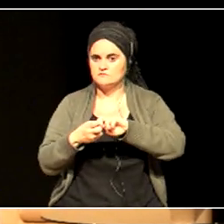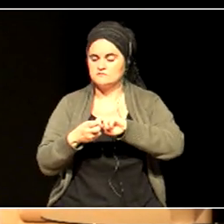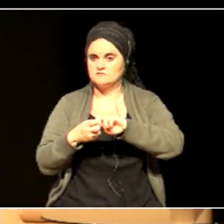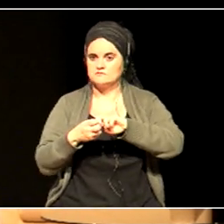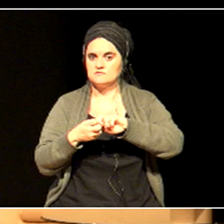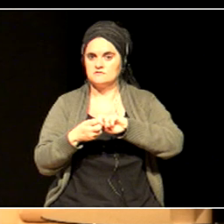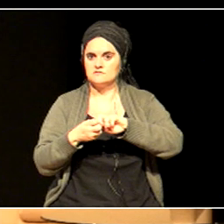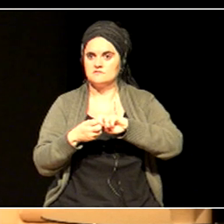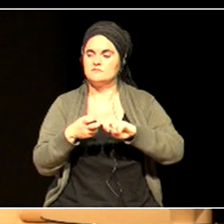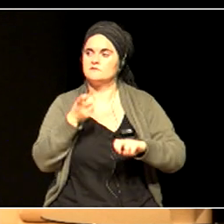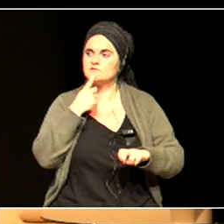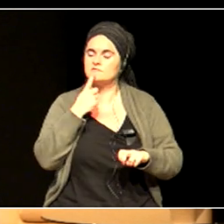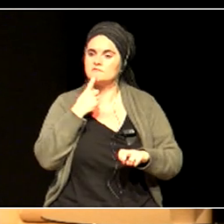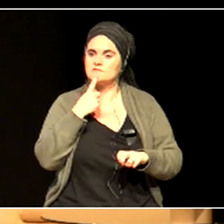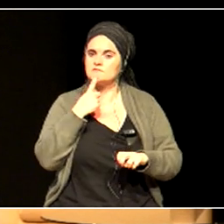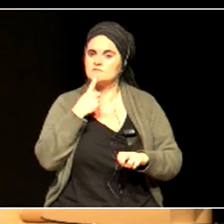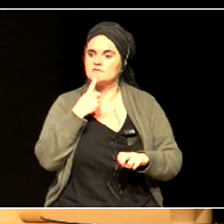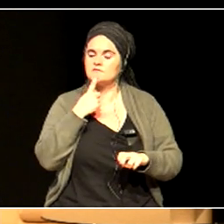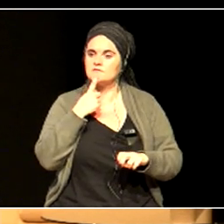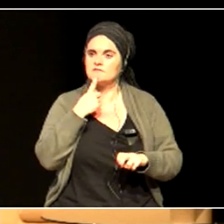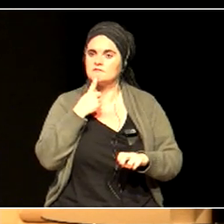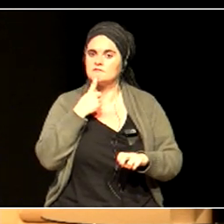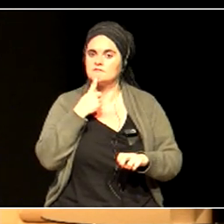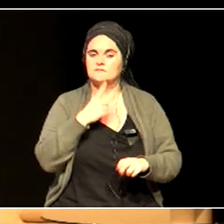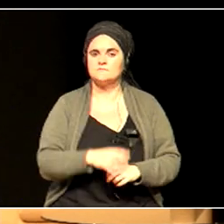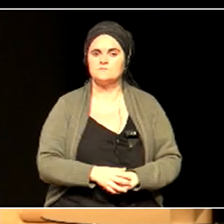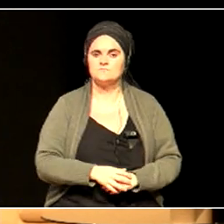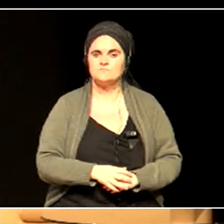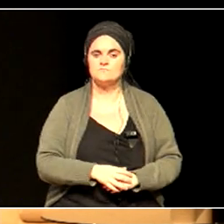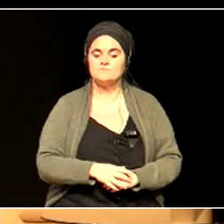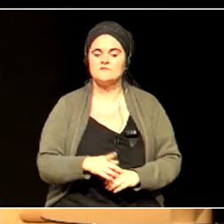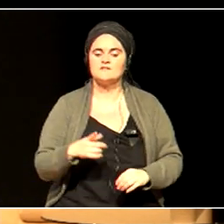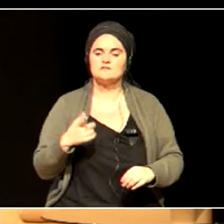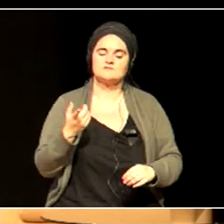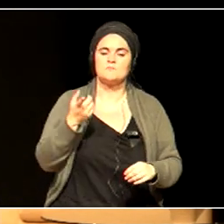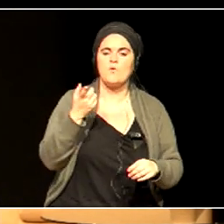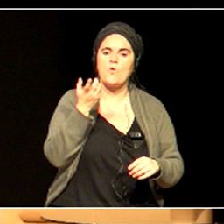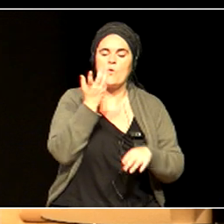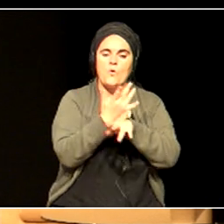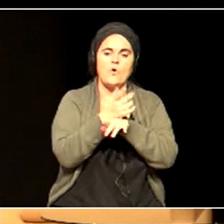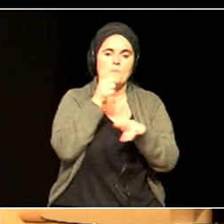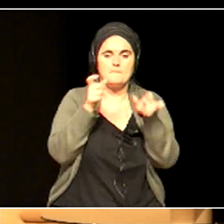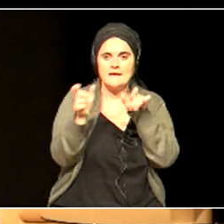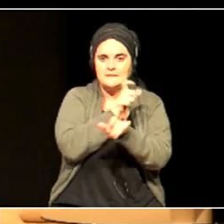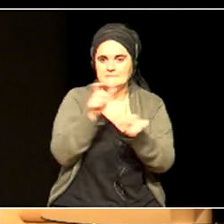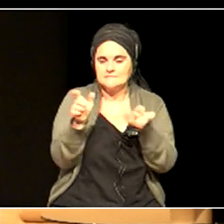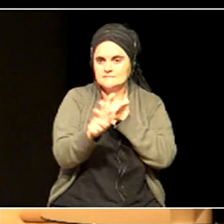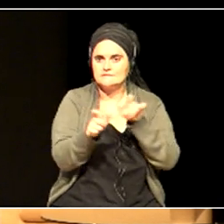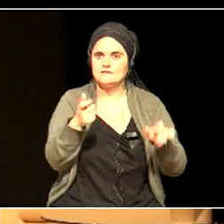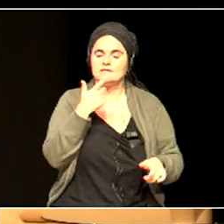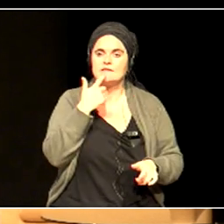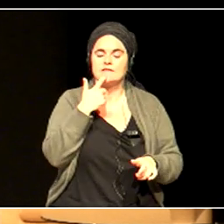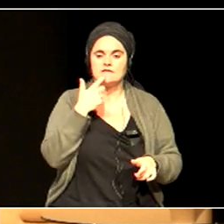words, but make the world Greta. Greta Thunberg, make the world like Greta again. And it's a little hit at